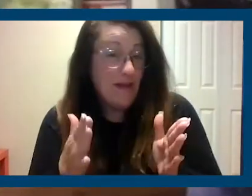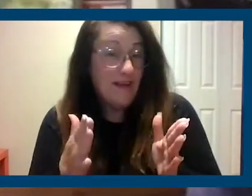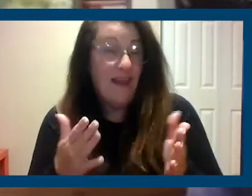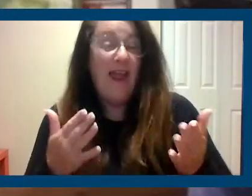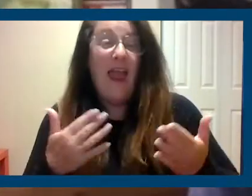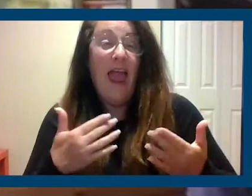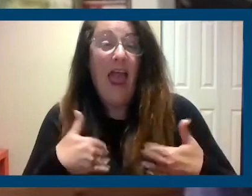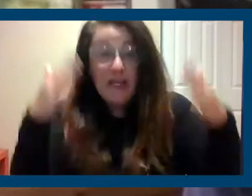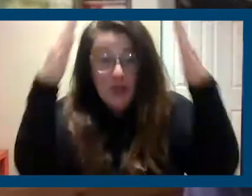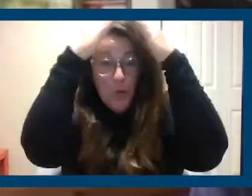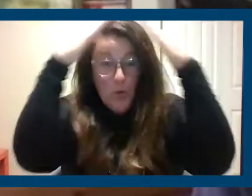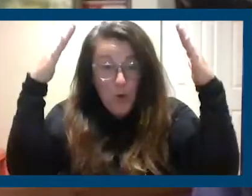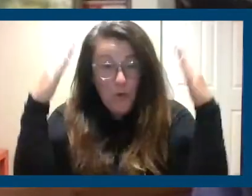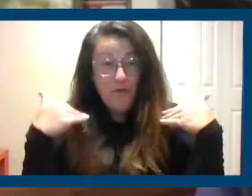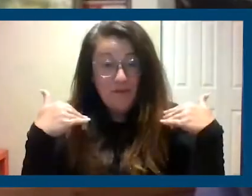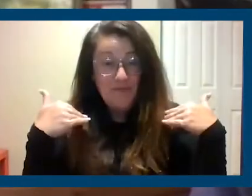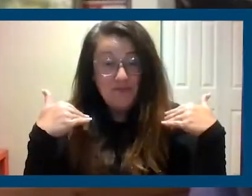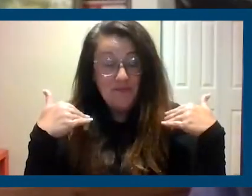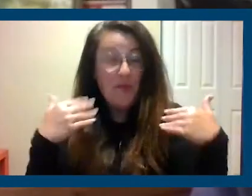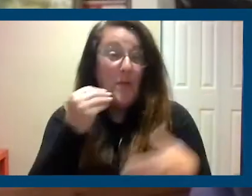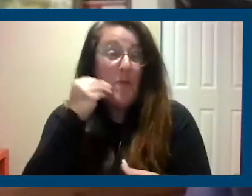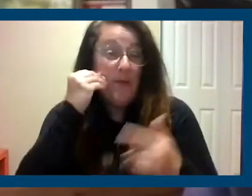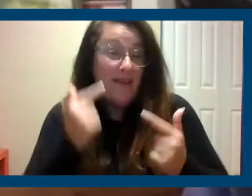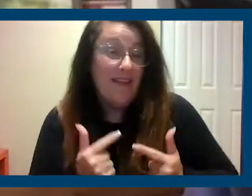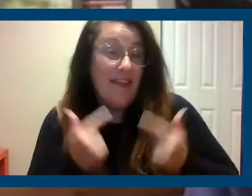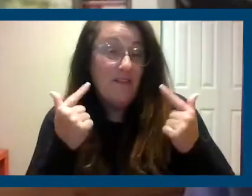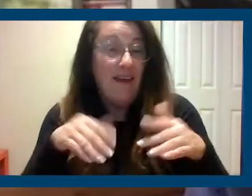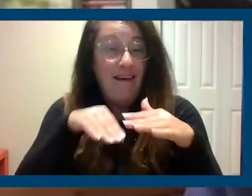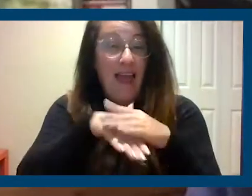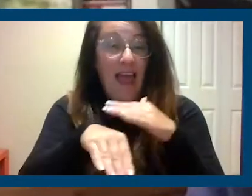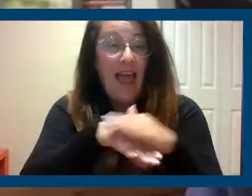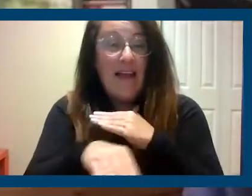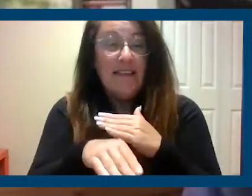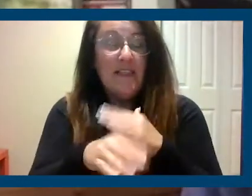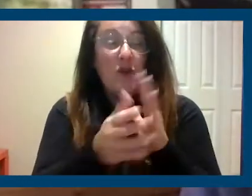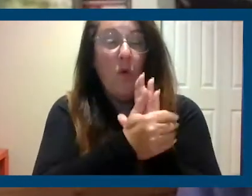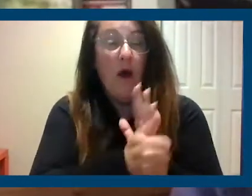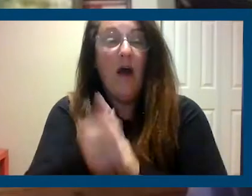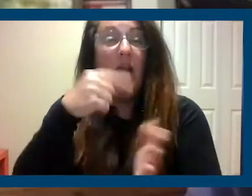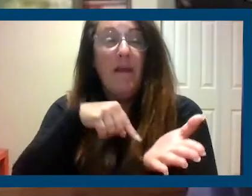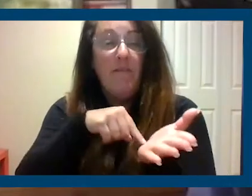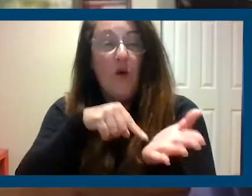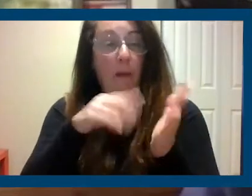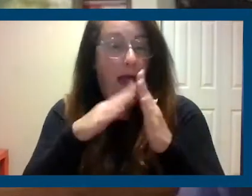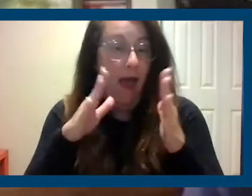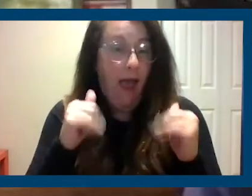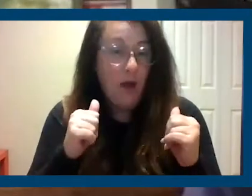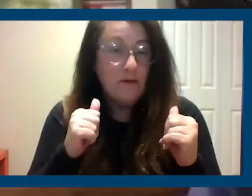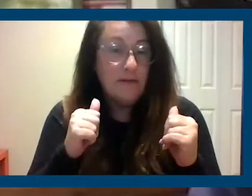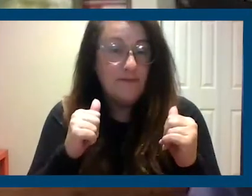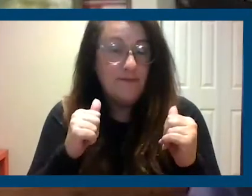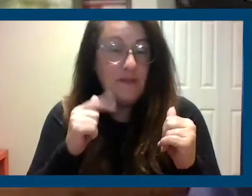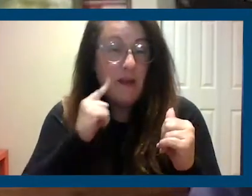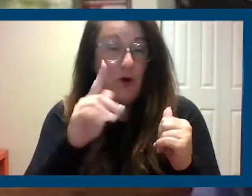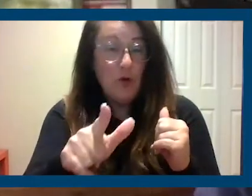over their head, access to quality, affordable housing. And this evening,